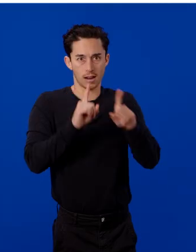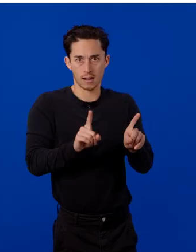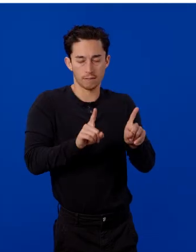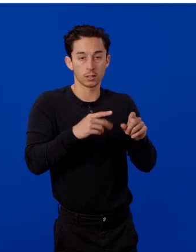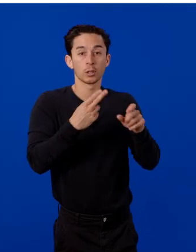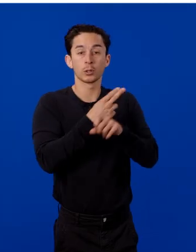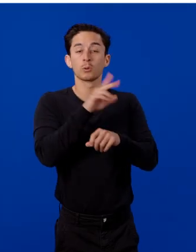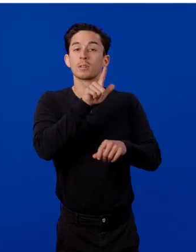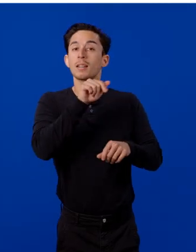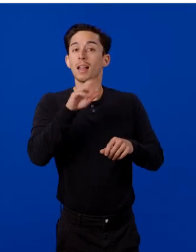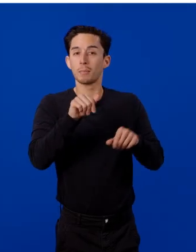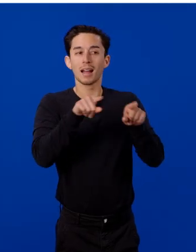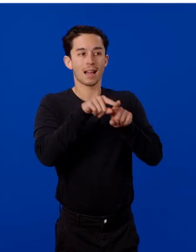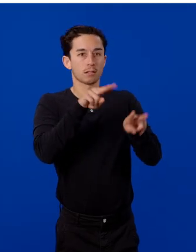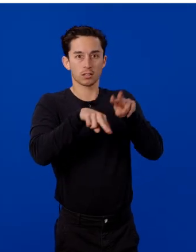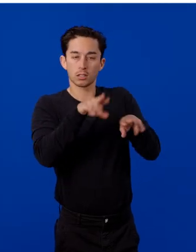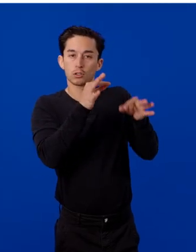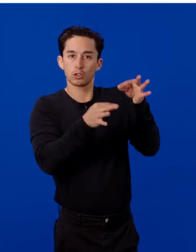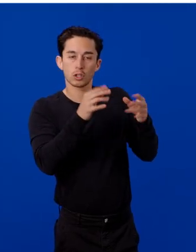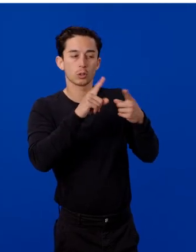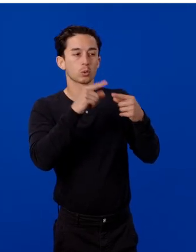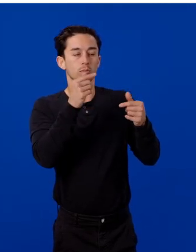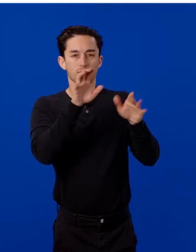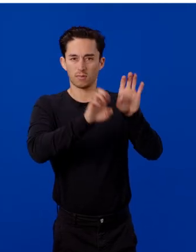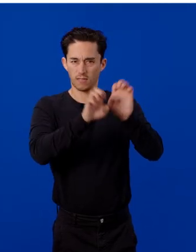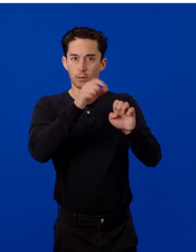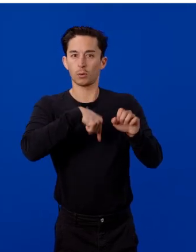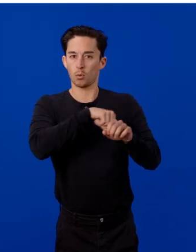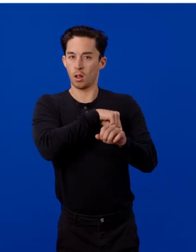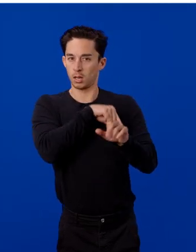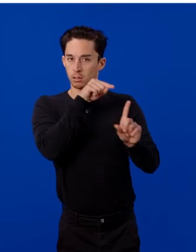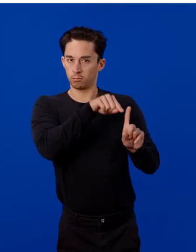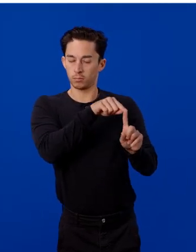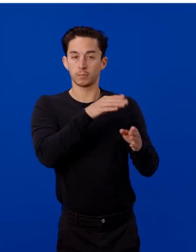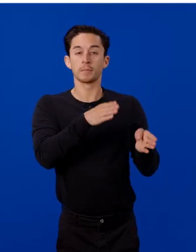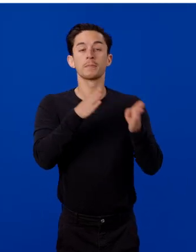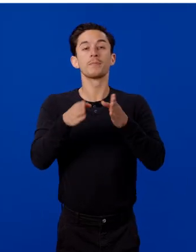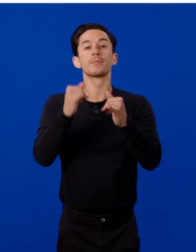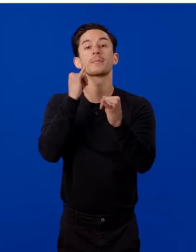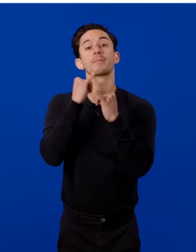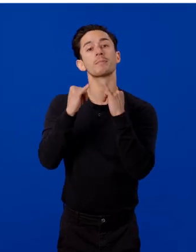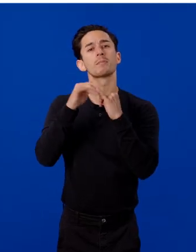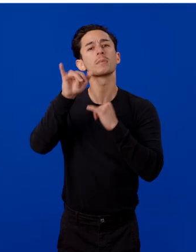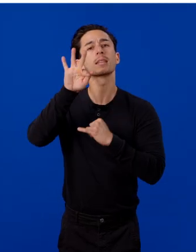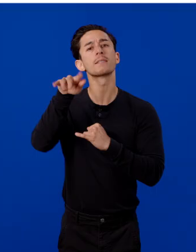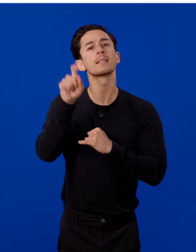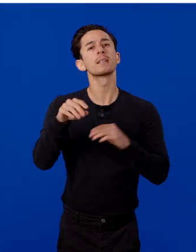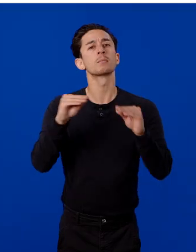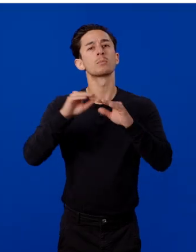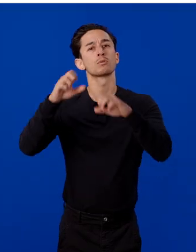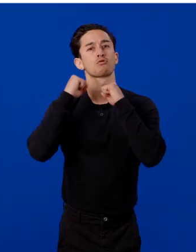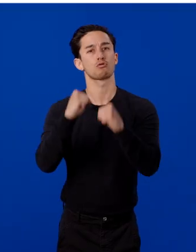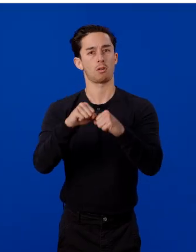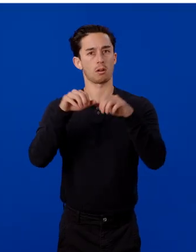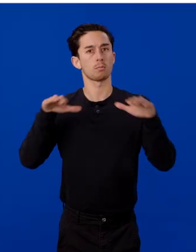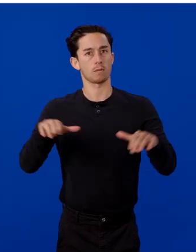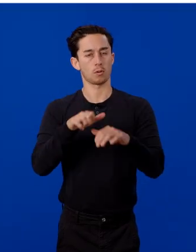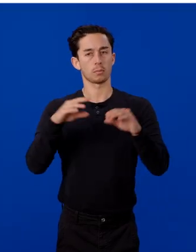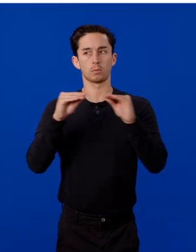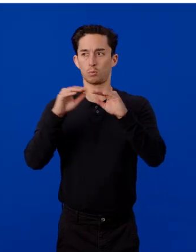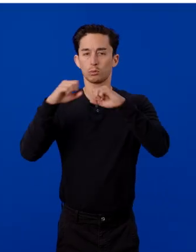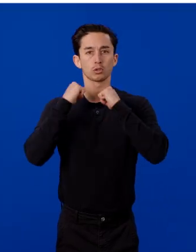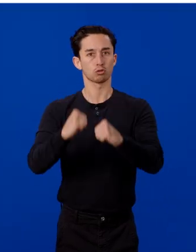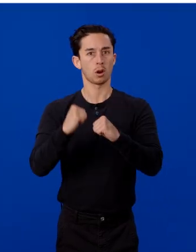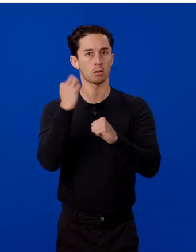Use LAMA as a judge to evaluate quality. Finally, what if you need stronger performance or stronger reasoning?